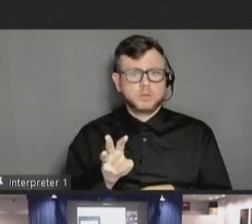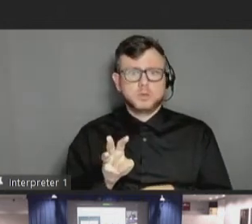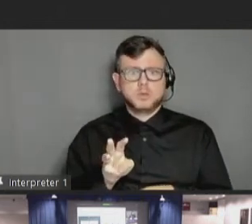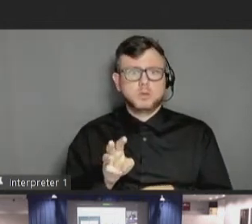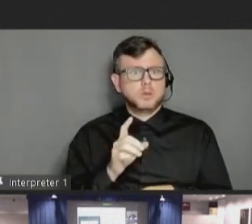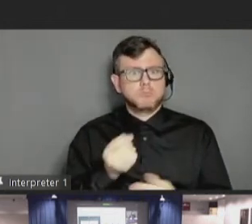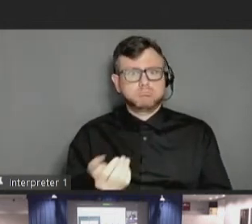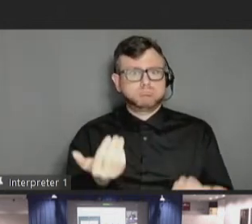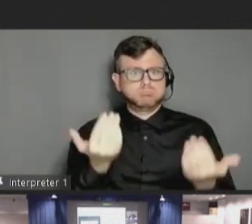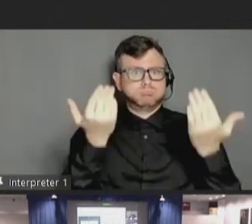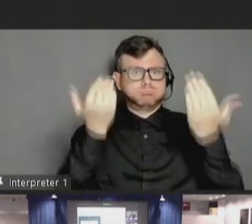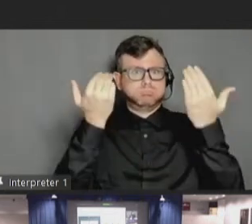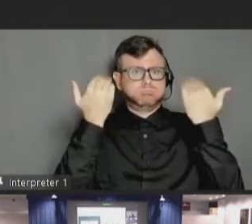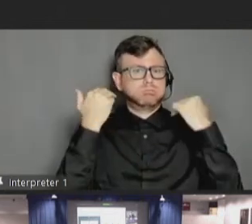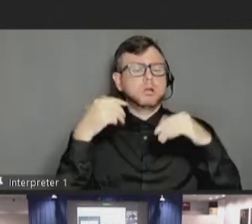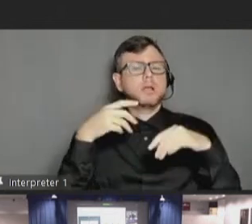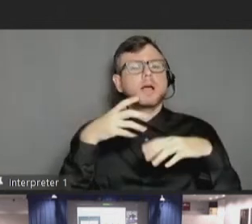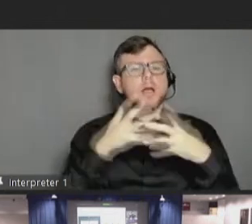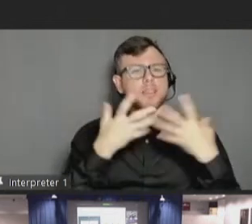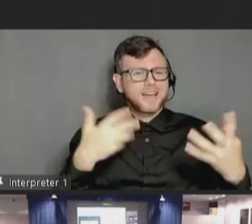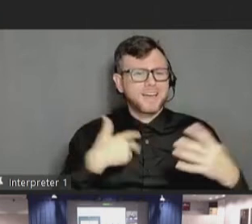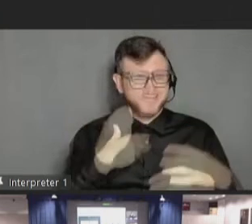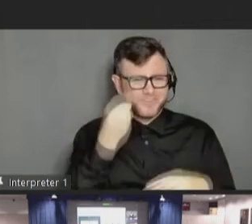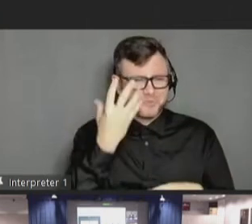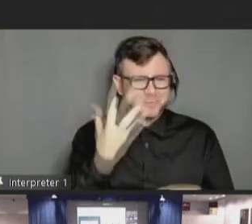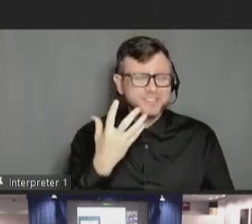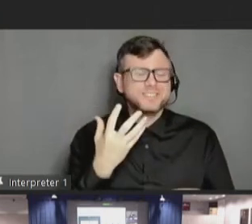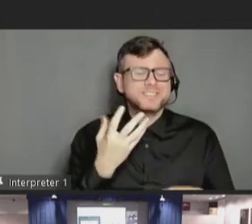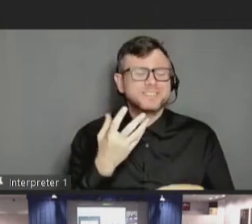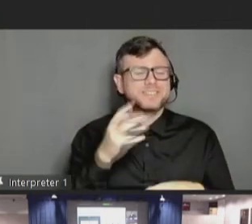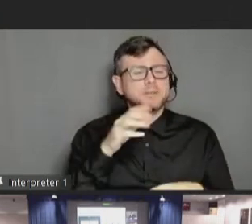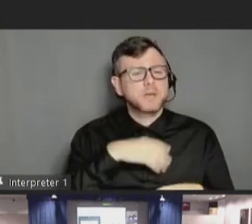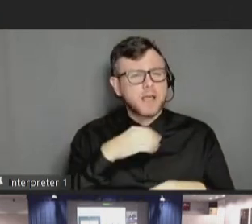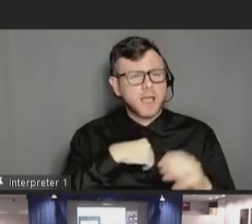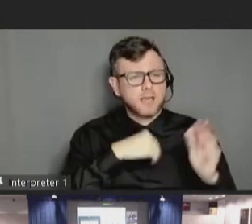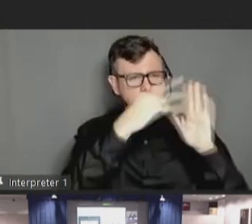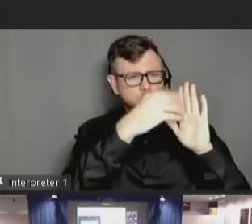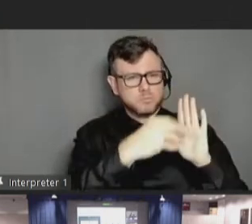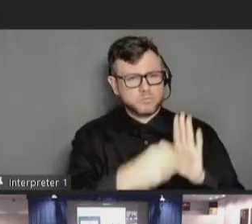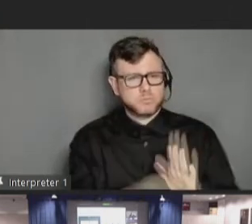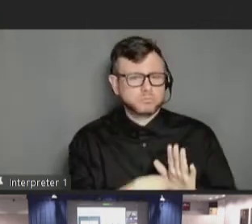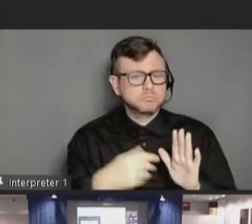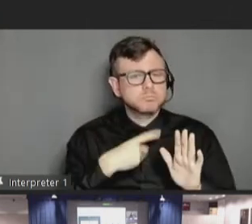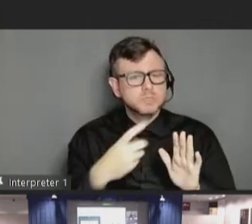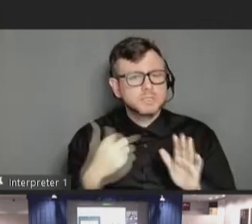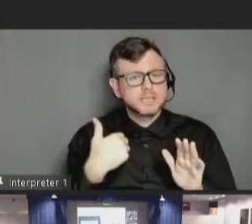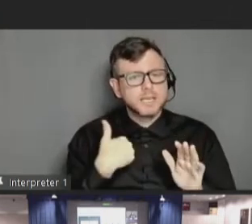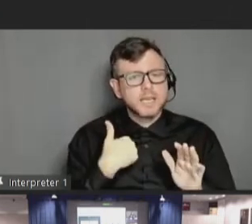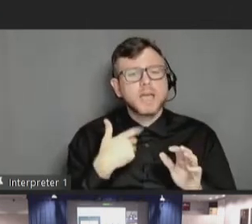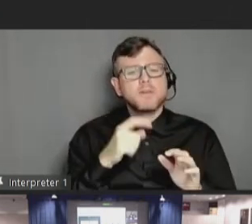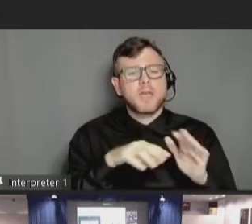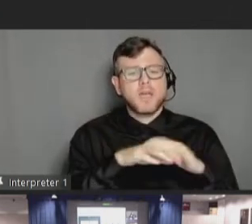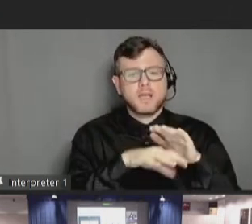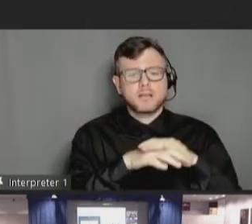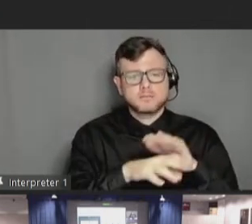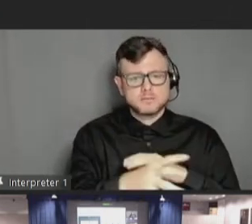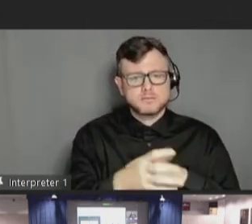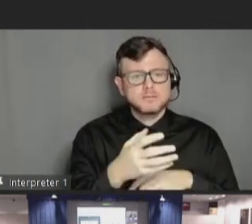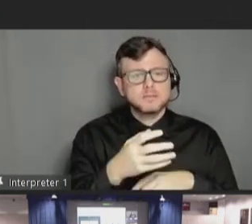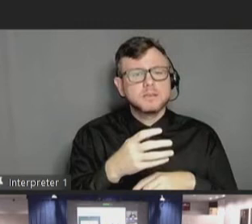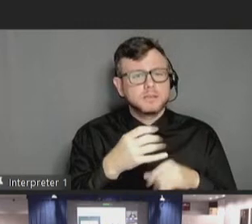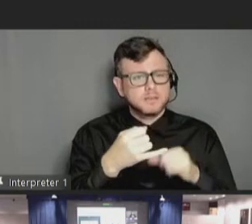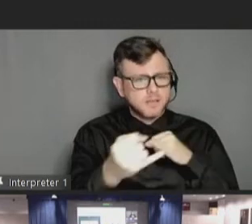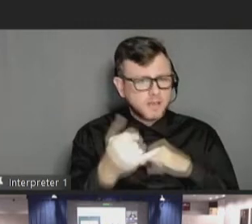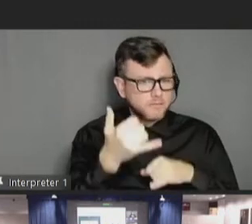information on it to fit on one side, but I screenshotted some of the key parts. So, they have an access hotline. They also have frequently